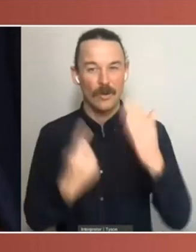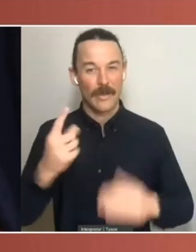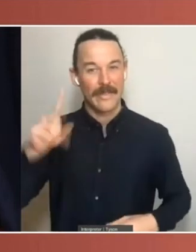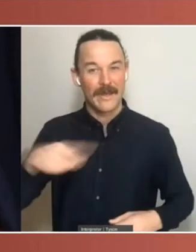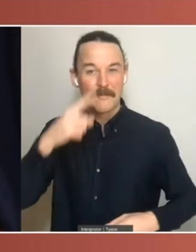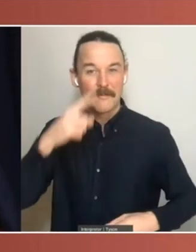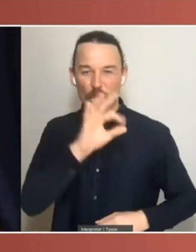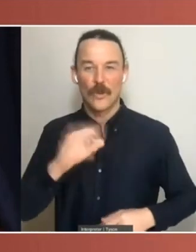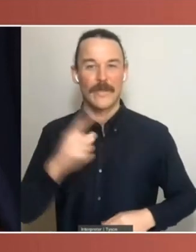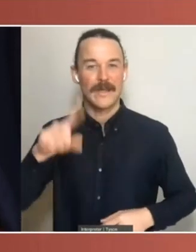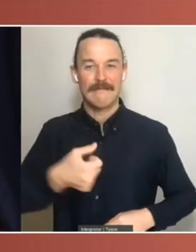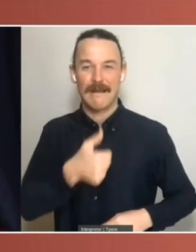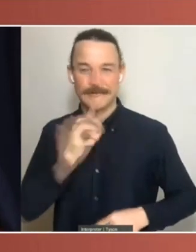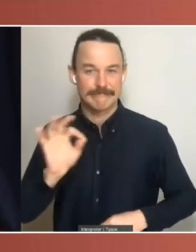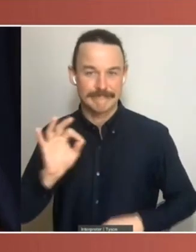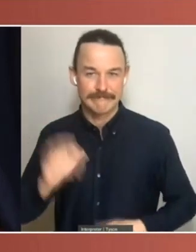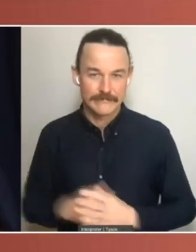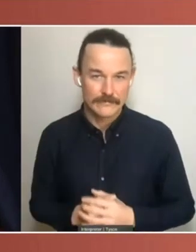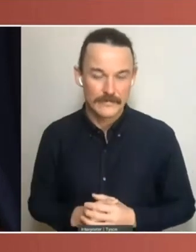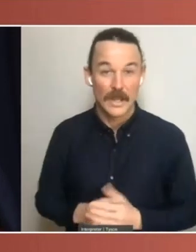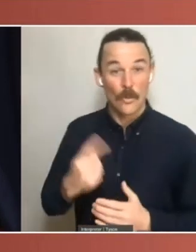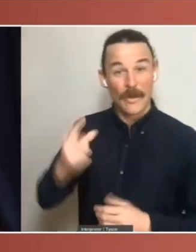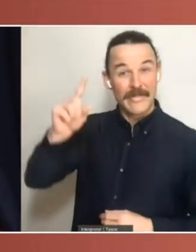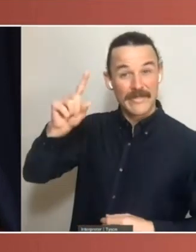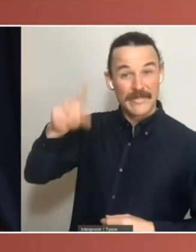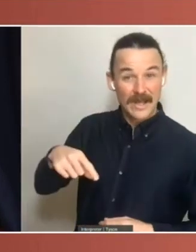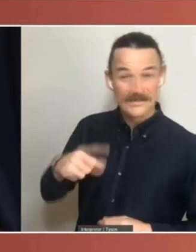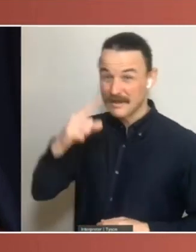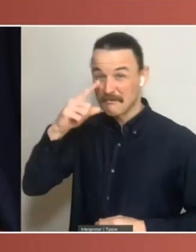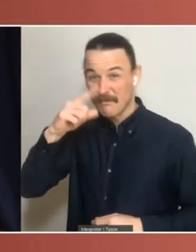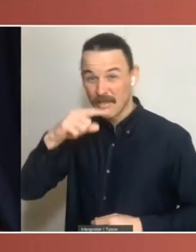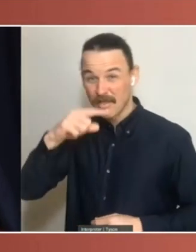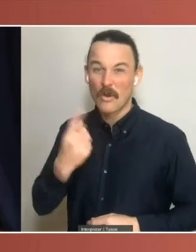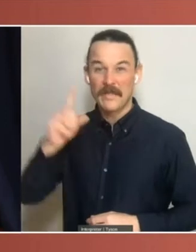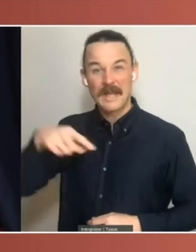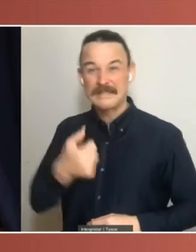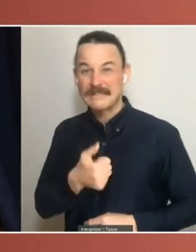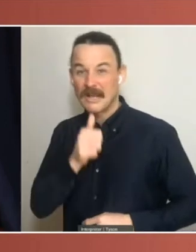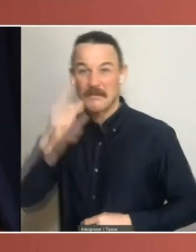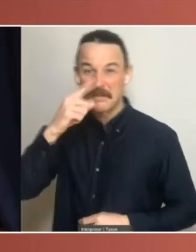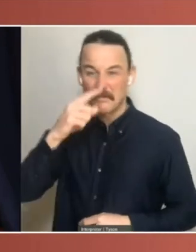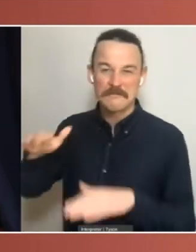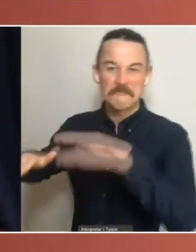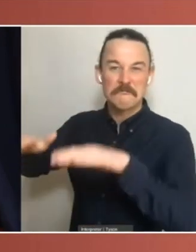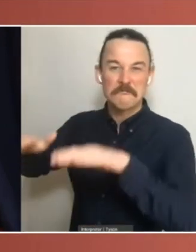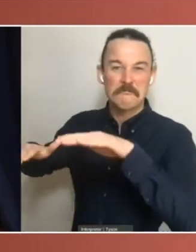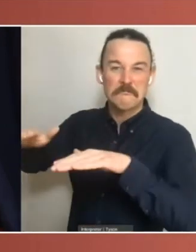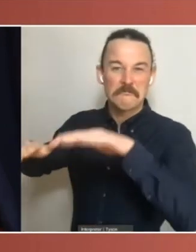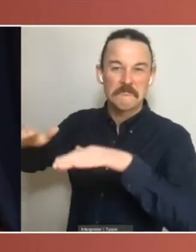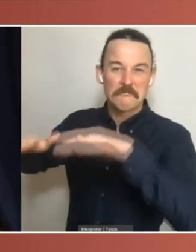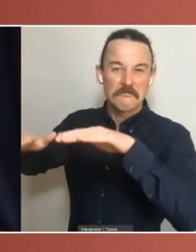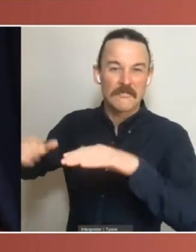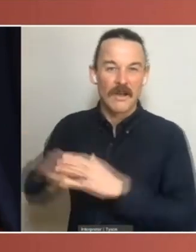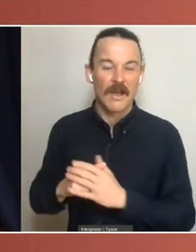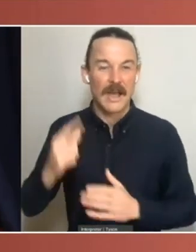Once you're at those levels, it actually doesn't make much of a difference to the margin of error. I think it might go from 2.5% to 3.5%,